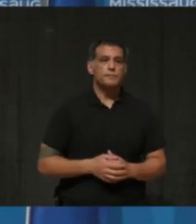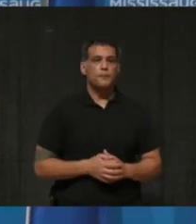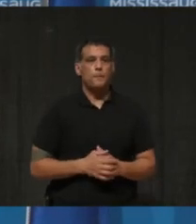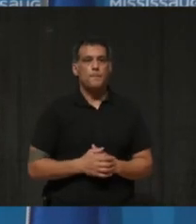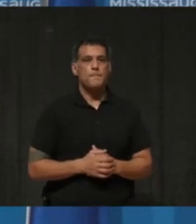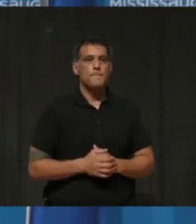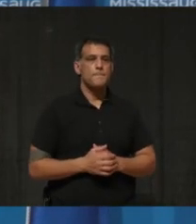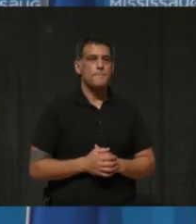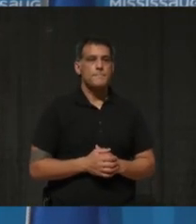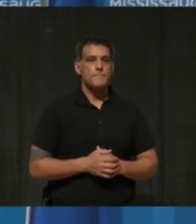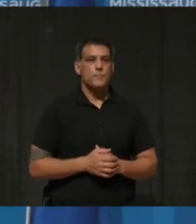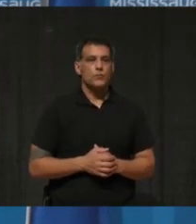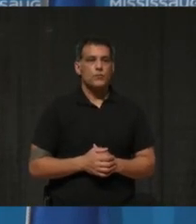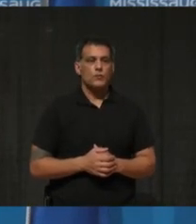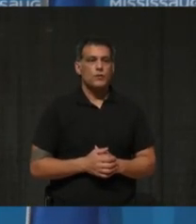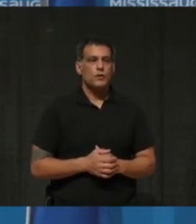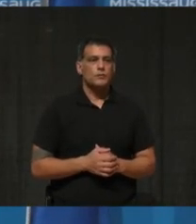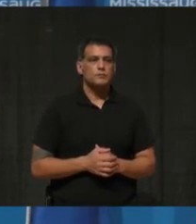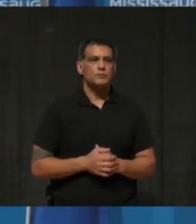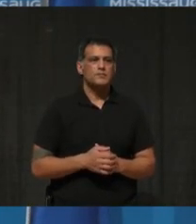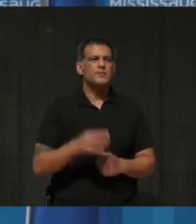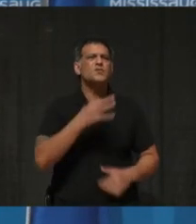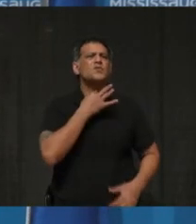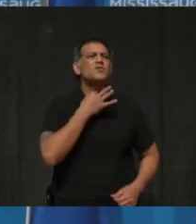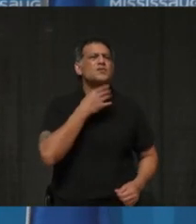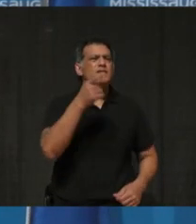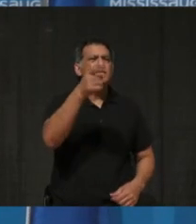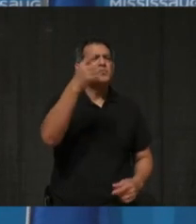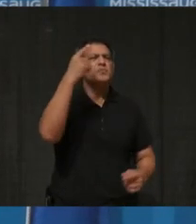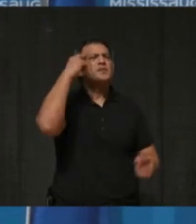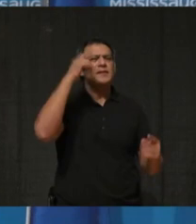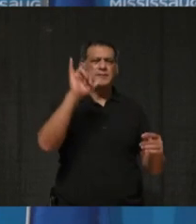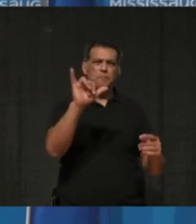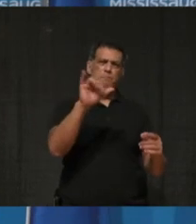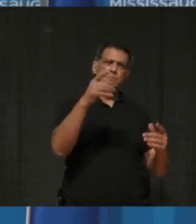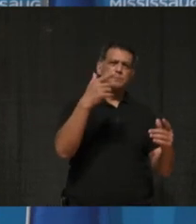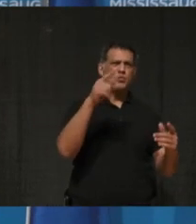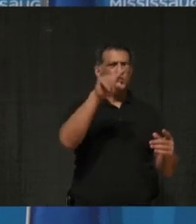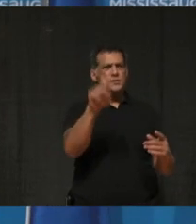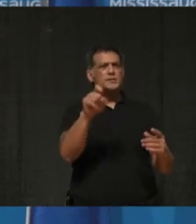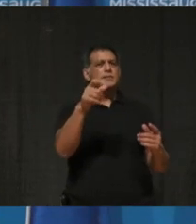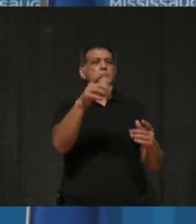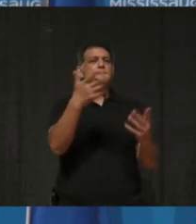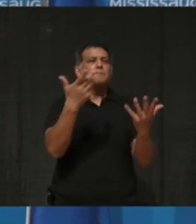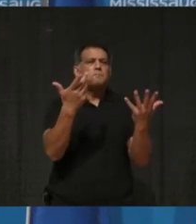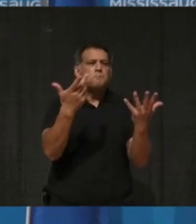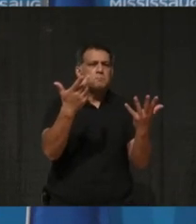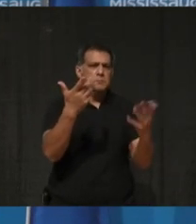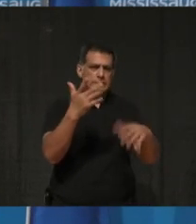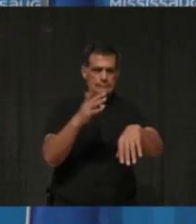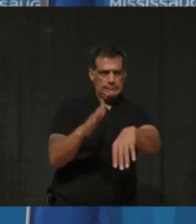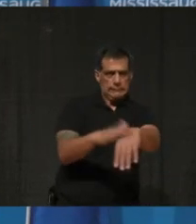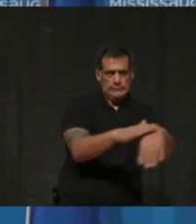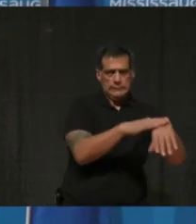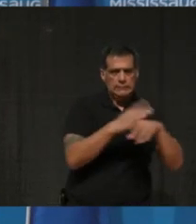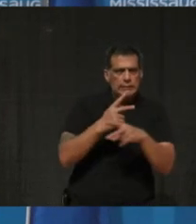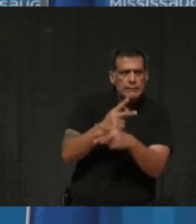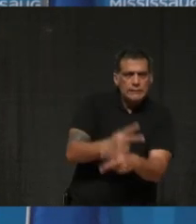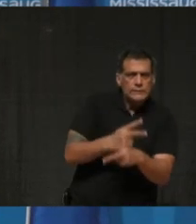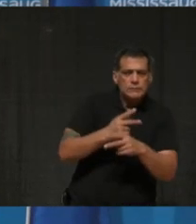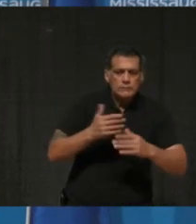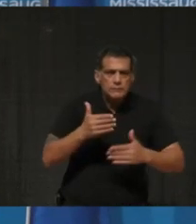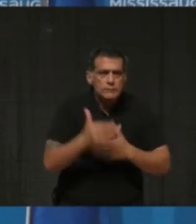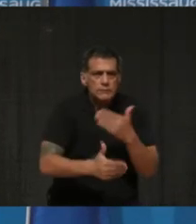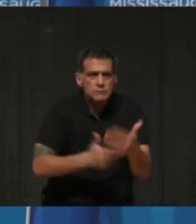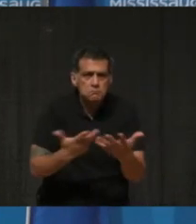I'm just curious about your thoughts on that. I know you said it's kind of a time for caution. I'm just, yeah, I